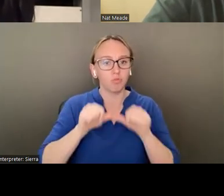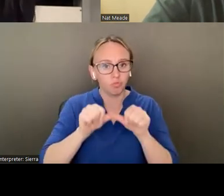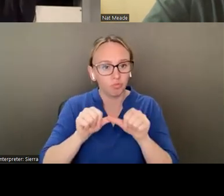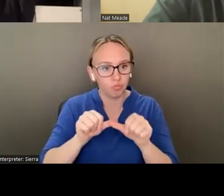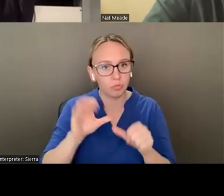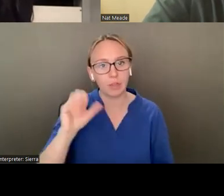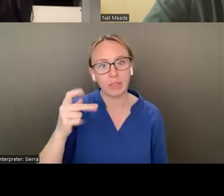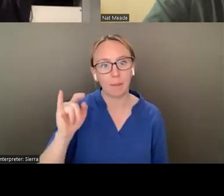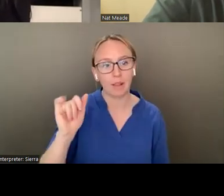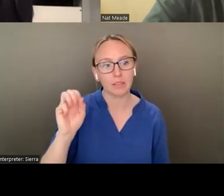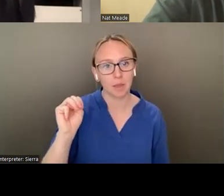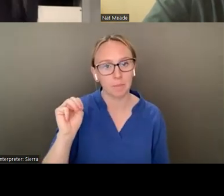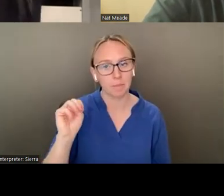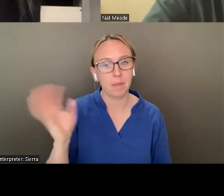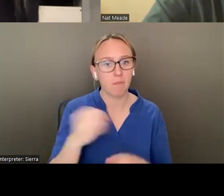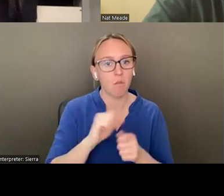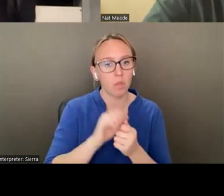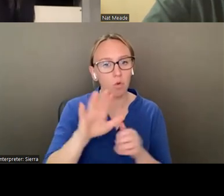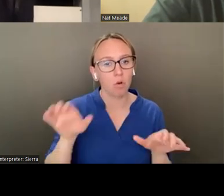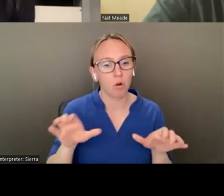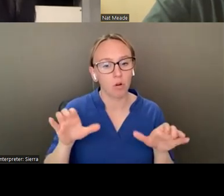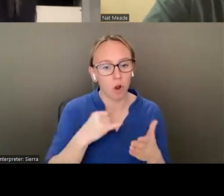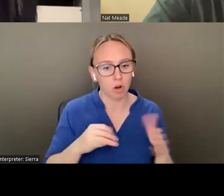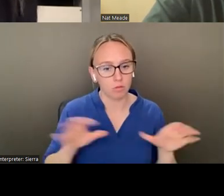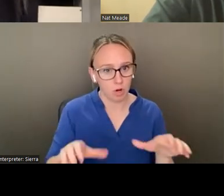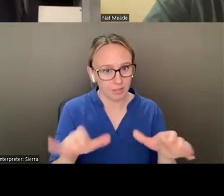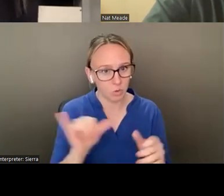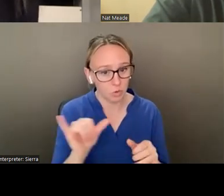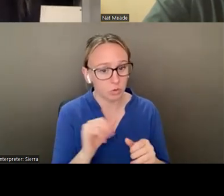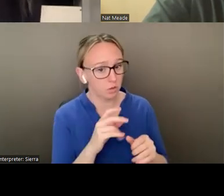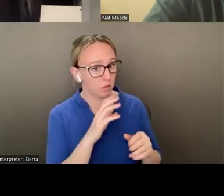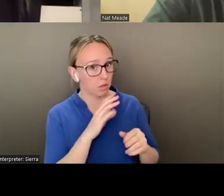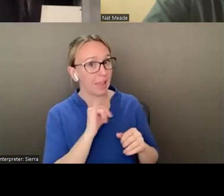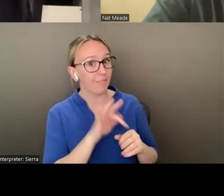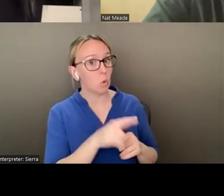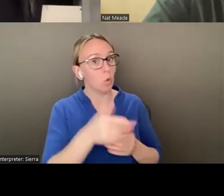own studio practices as well. By not utilizing community.